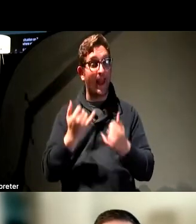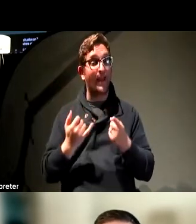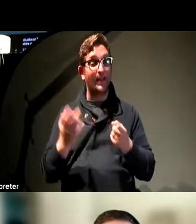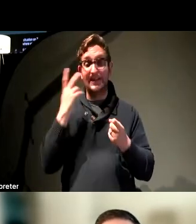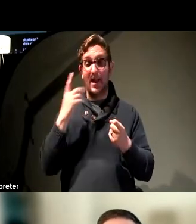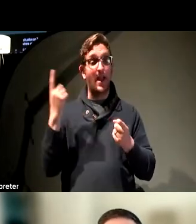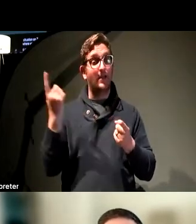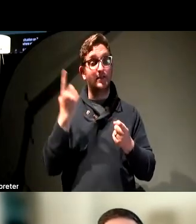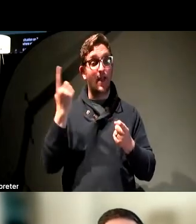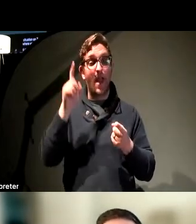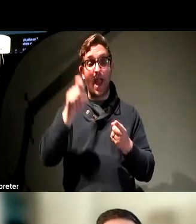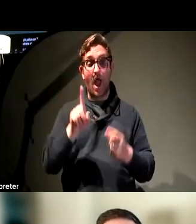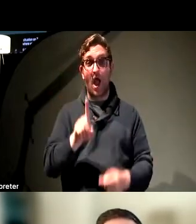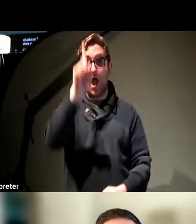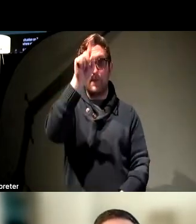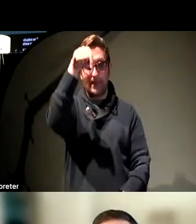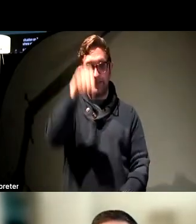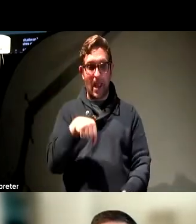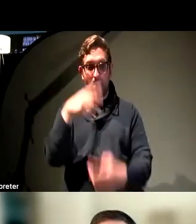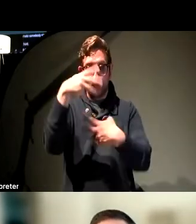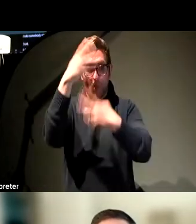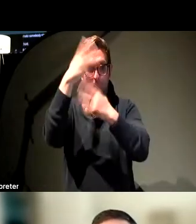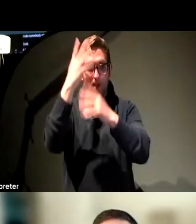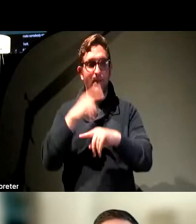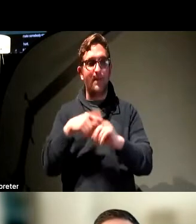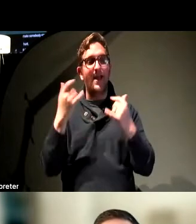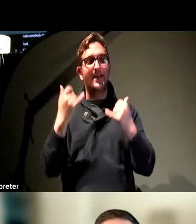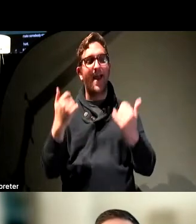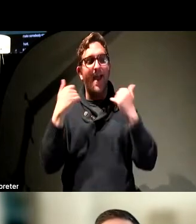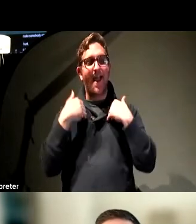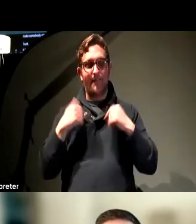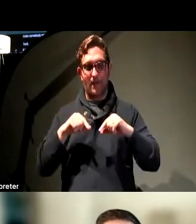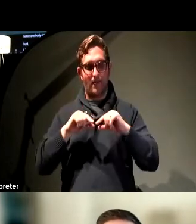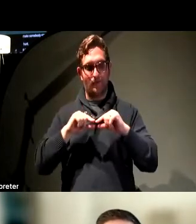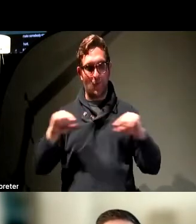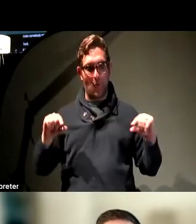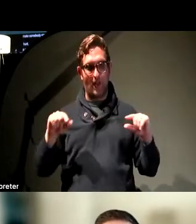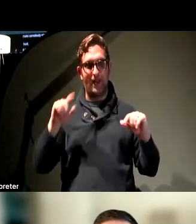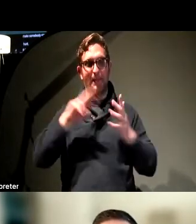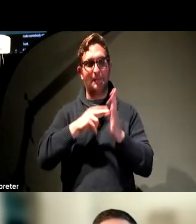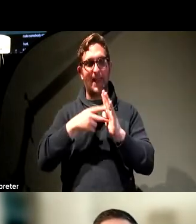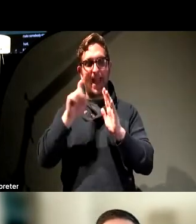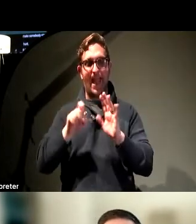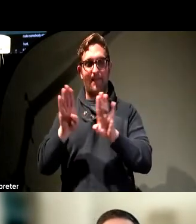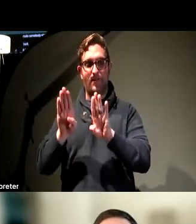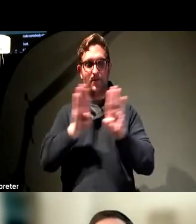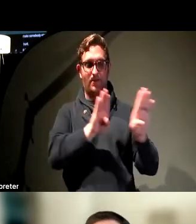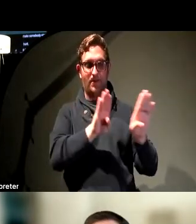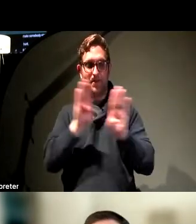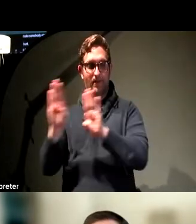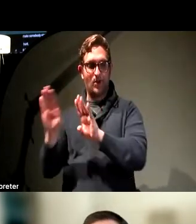to scroll up and down to visually read the page, there's a new scroll bar across the bottom, which means that somebody is going to have to scroll left